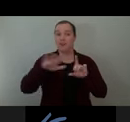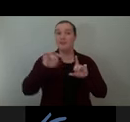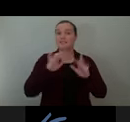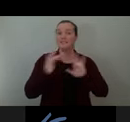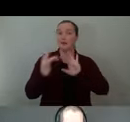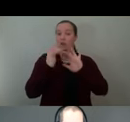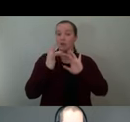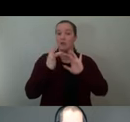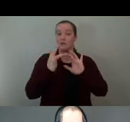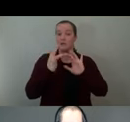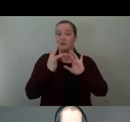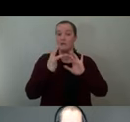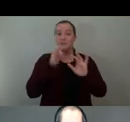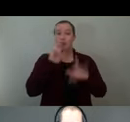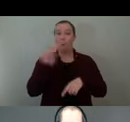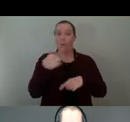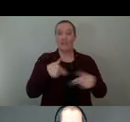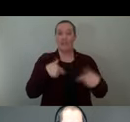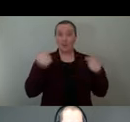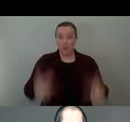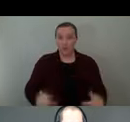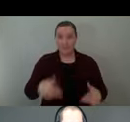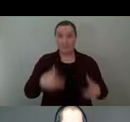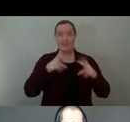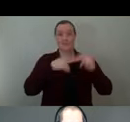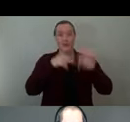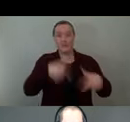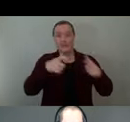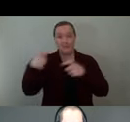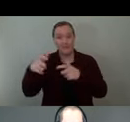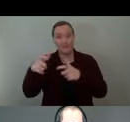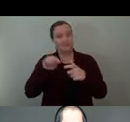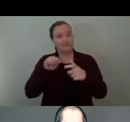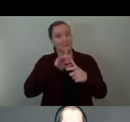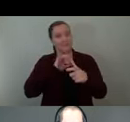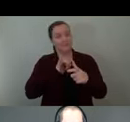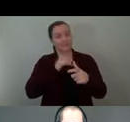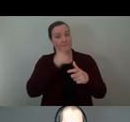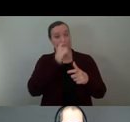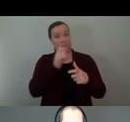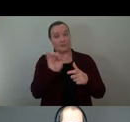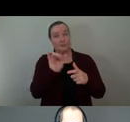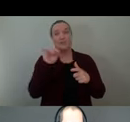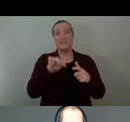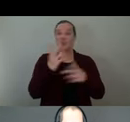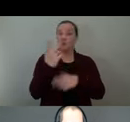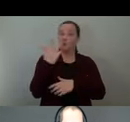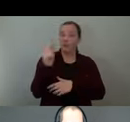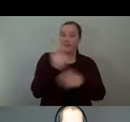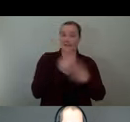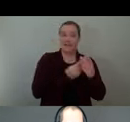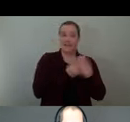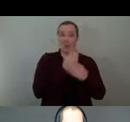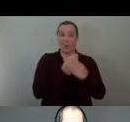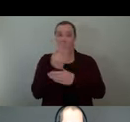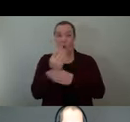humans and infrastructure that in many ways is quite sophisticated. these green corridors are starting to take shape. There are species that are